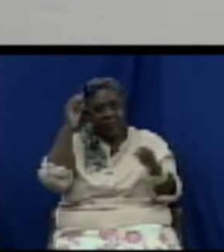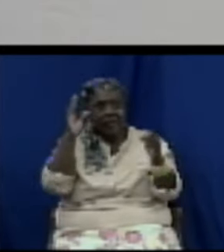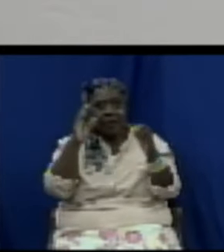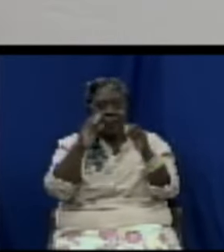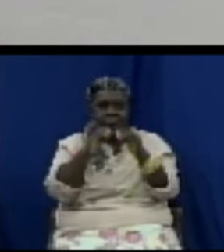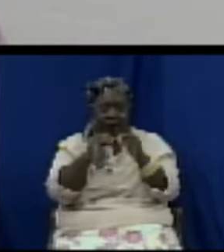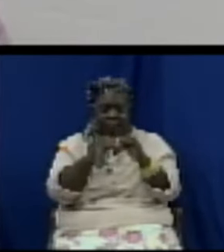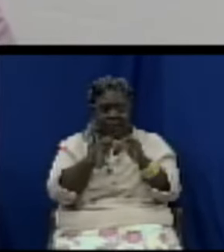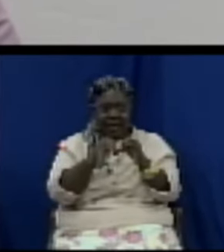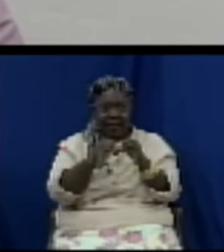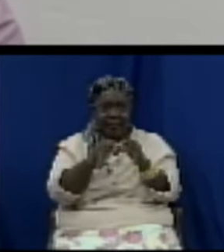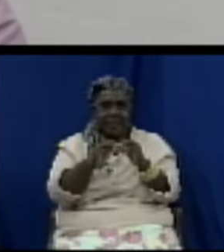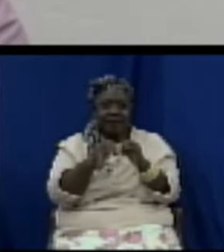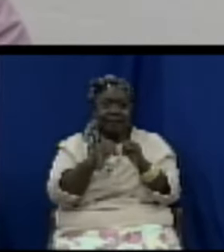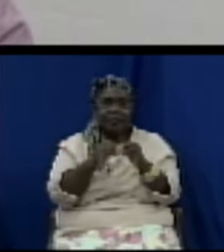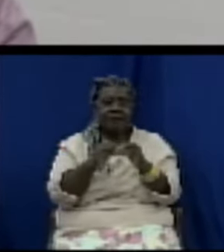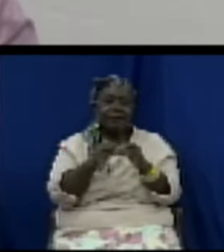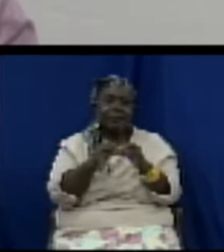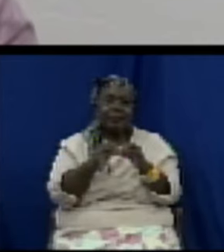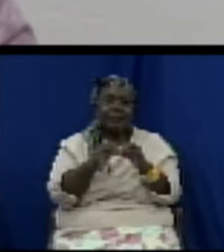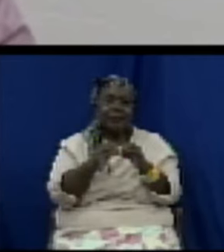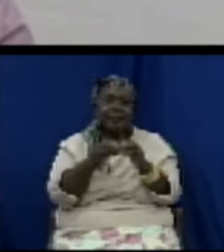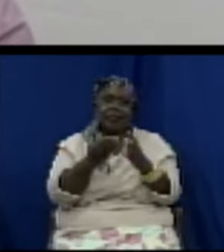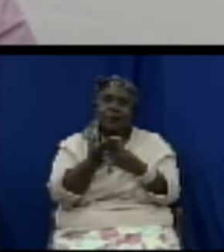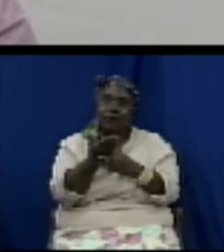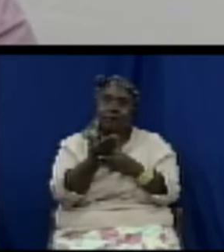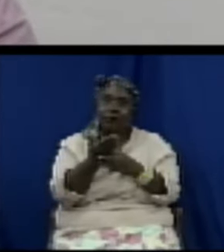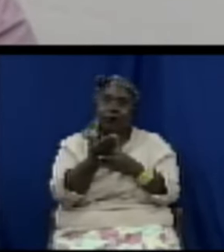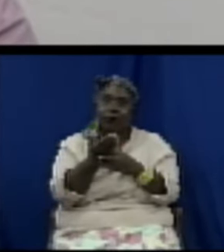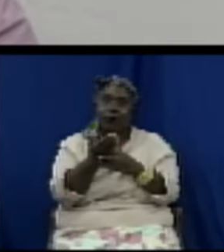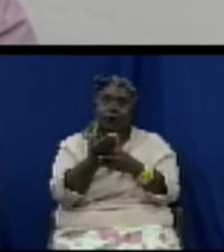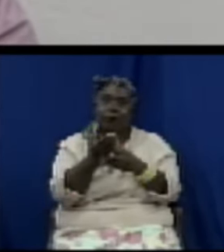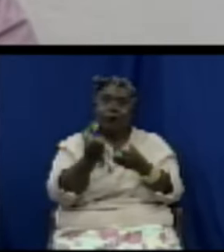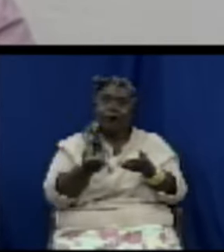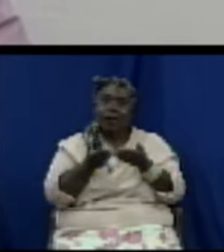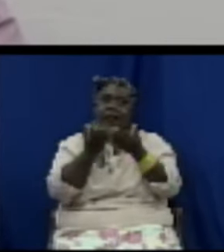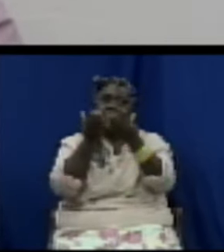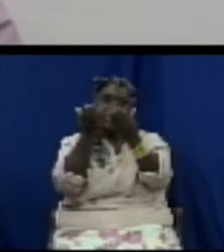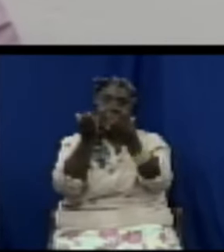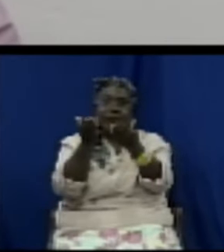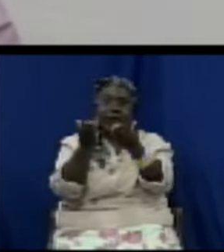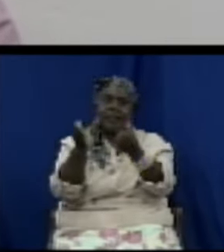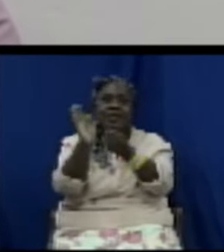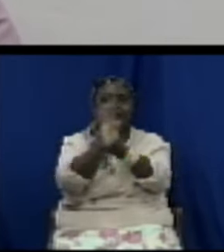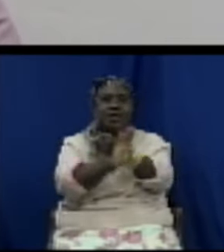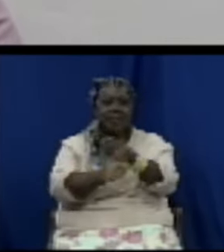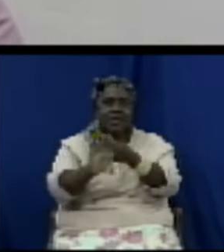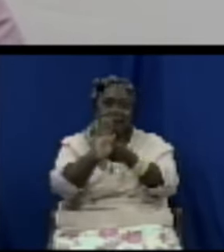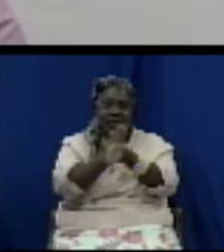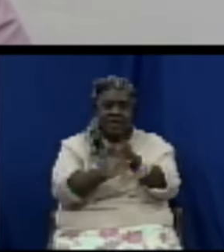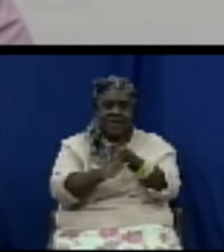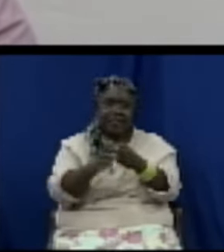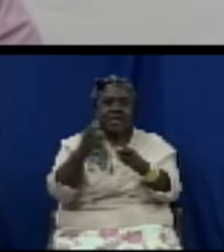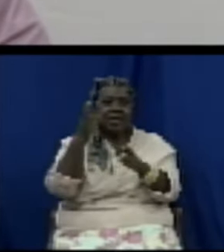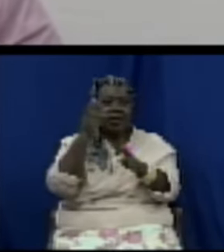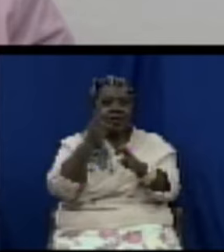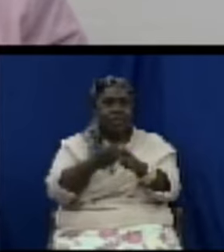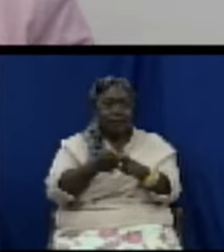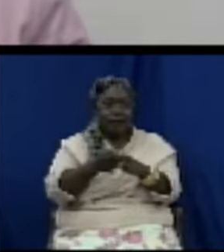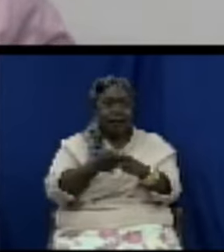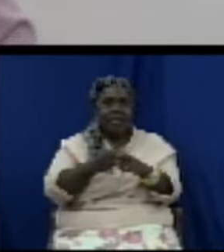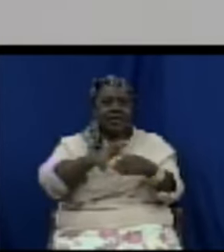this piece of legislation which allows us to protect more wholesomely the rights of all